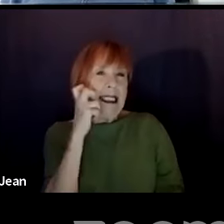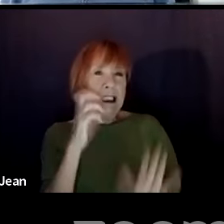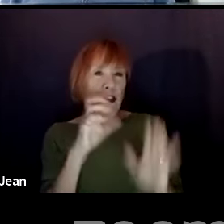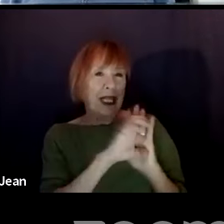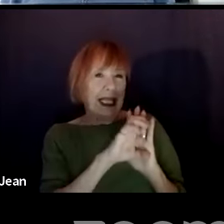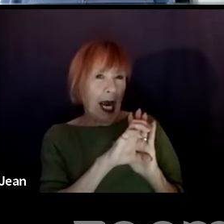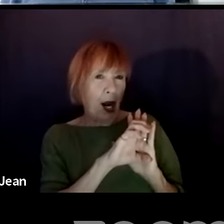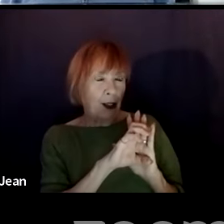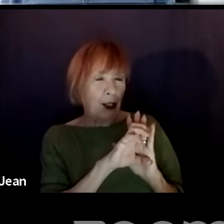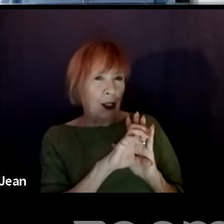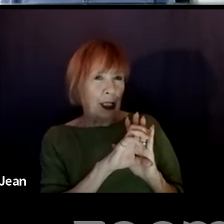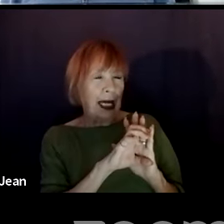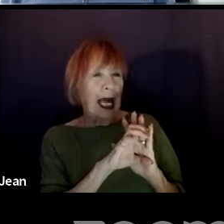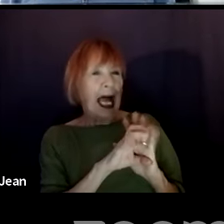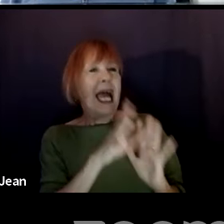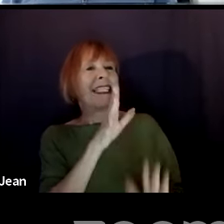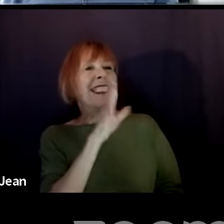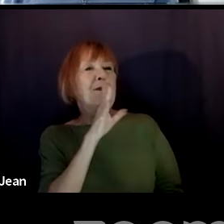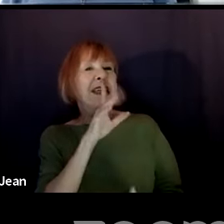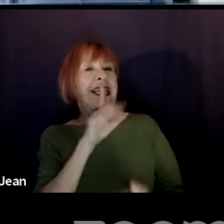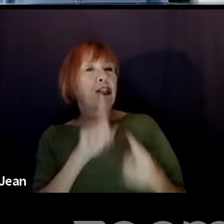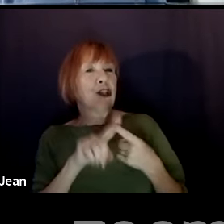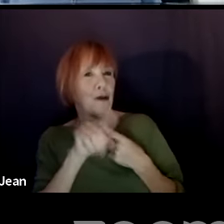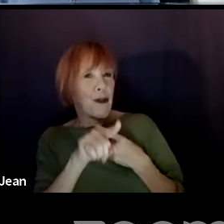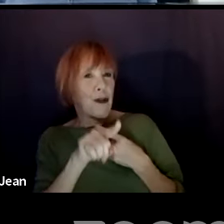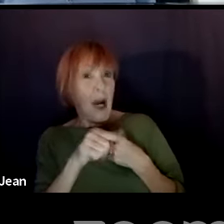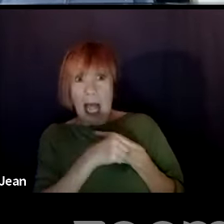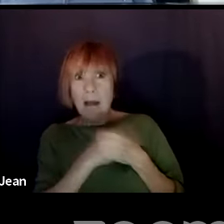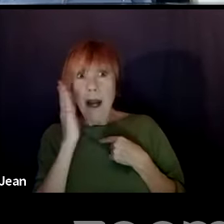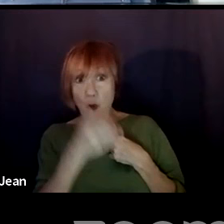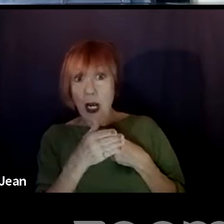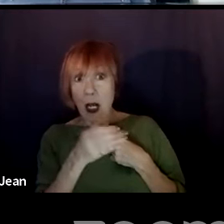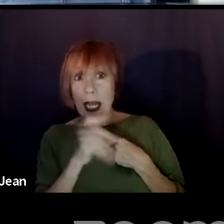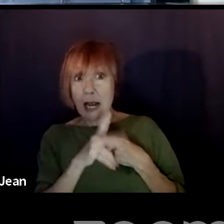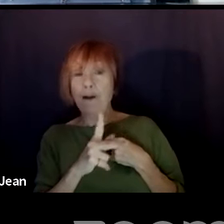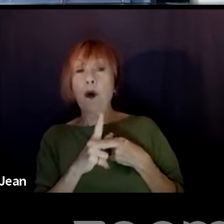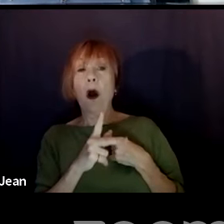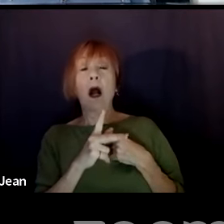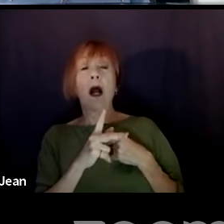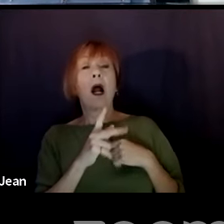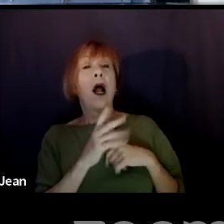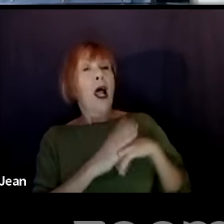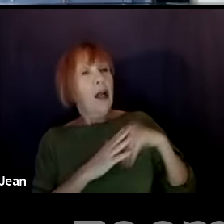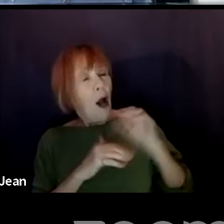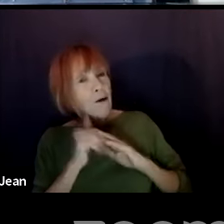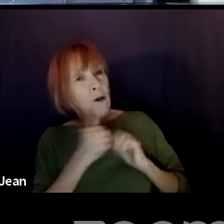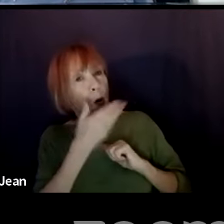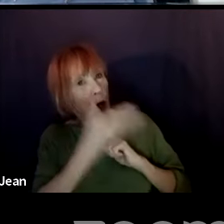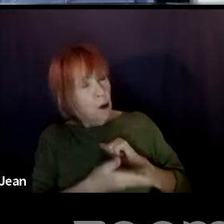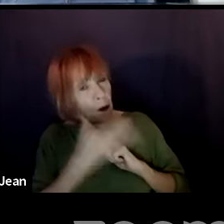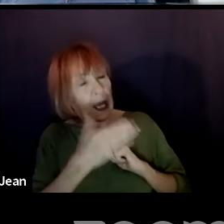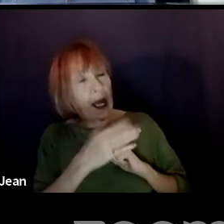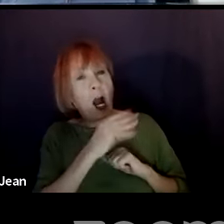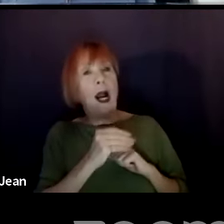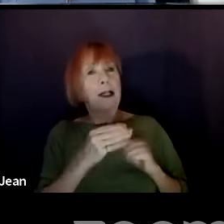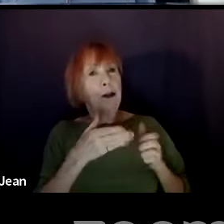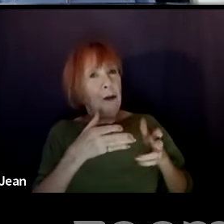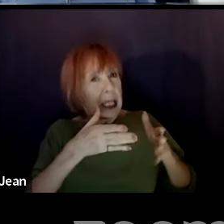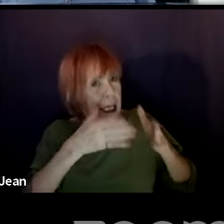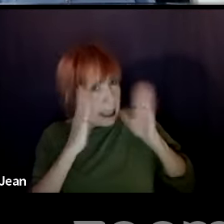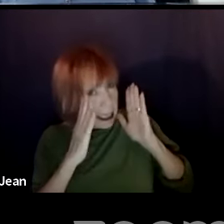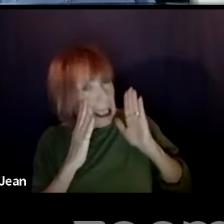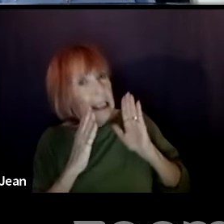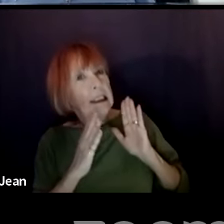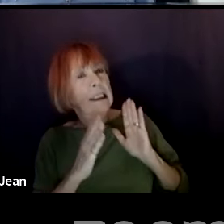to you because they really will, if you give them the space and you're very comfortable with who they are. So, um, yeah,